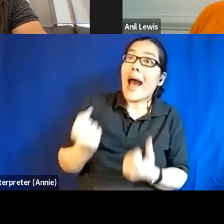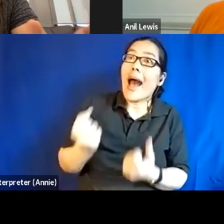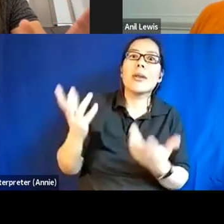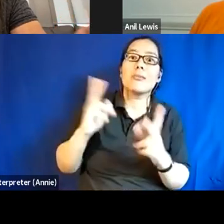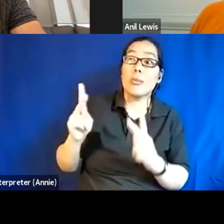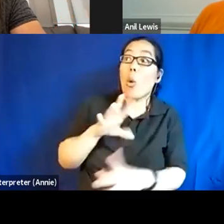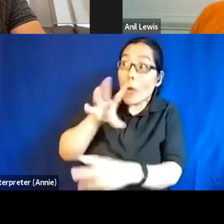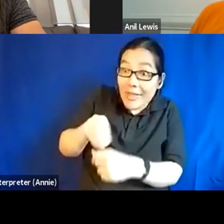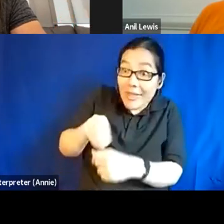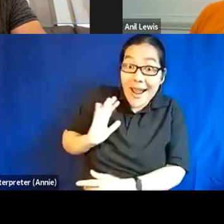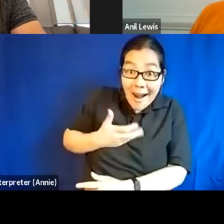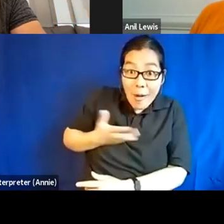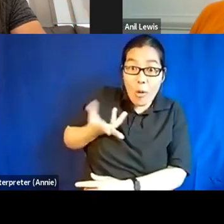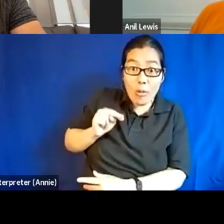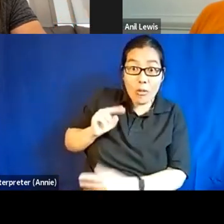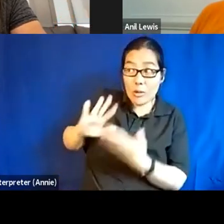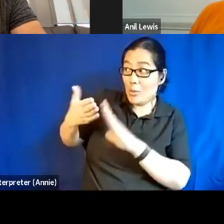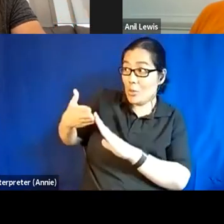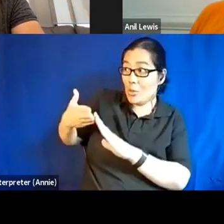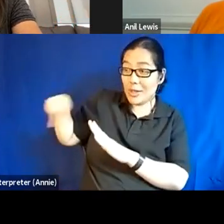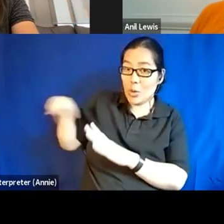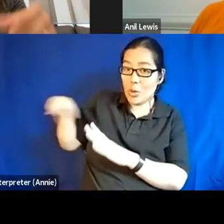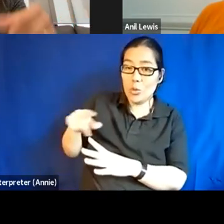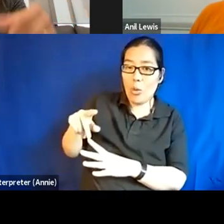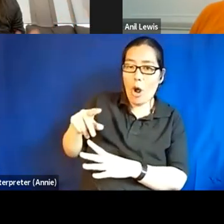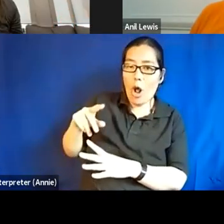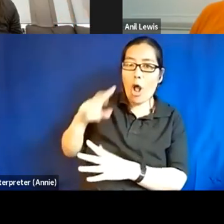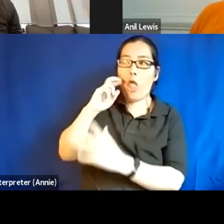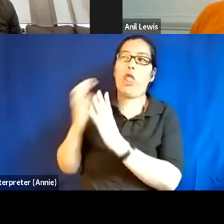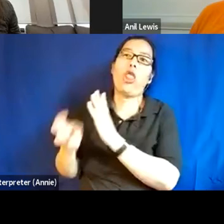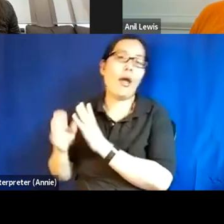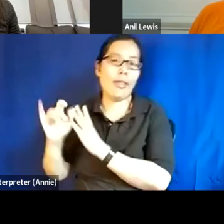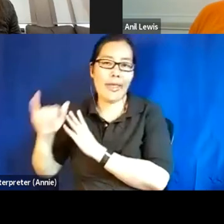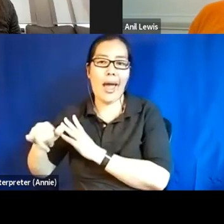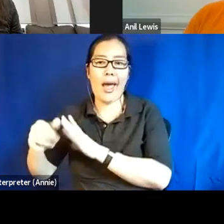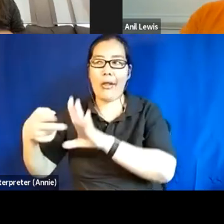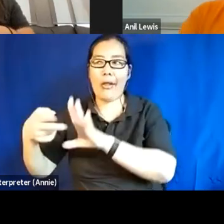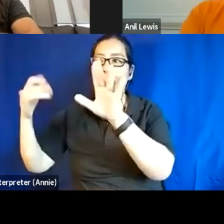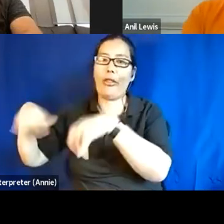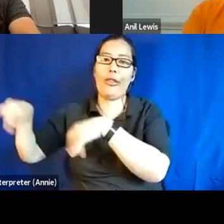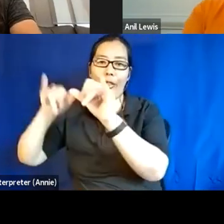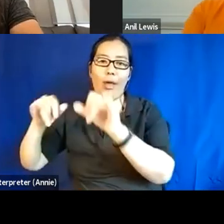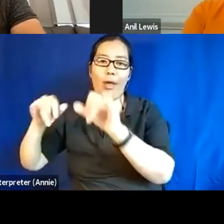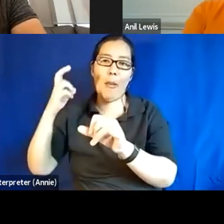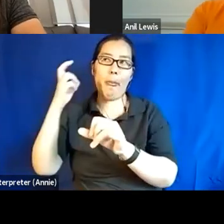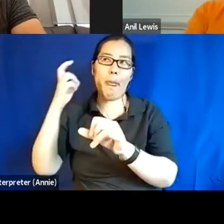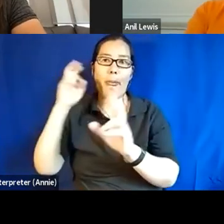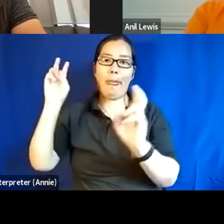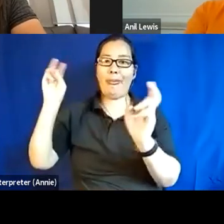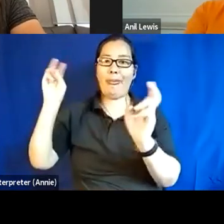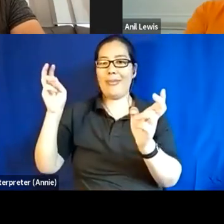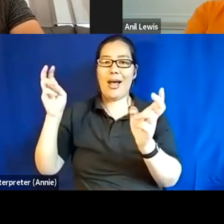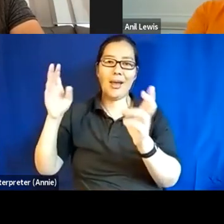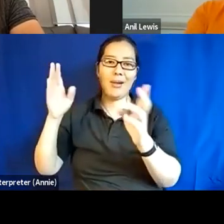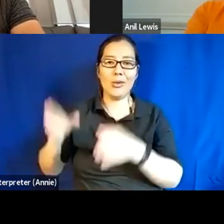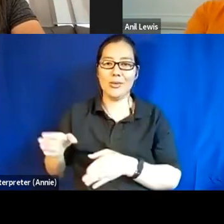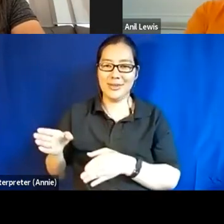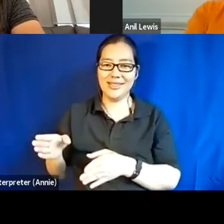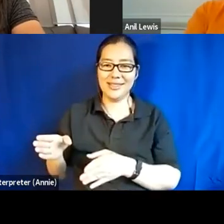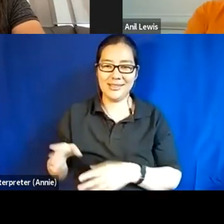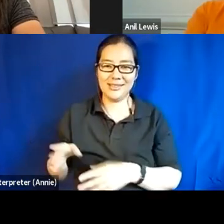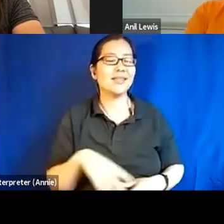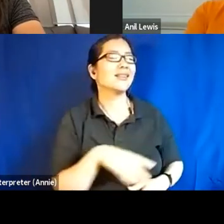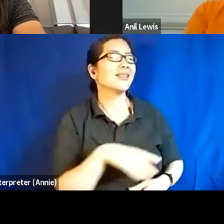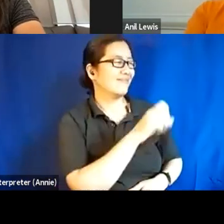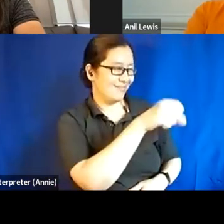has been presented about us over the years. Yeah. What, typical quote, unquote. Yeah. Very nice.